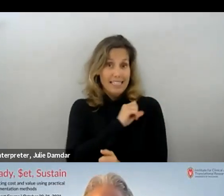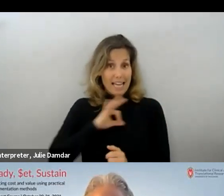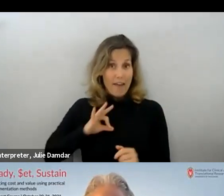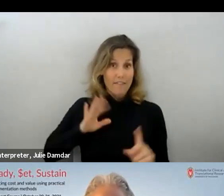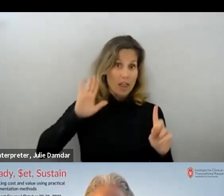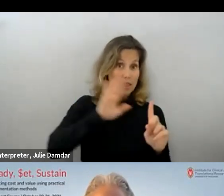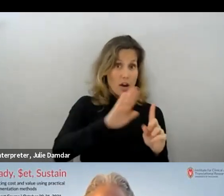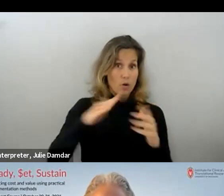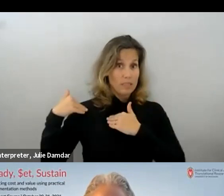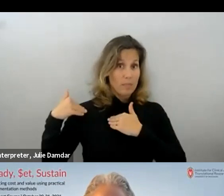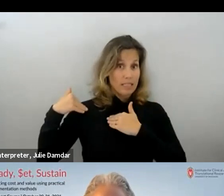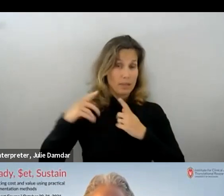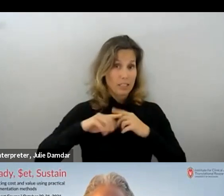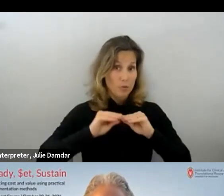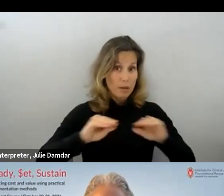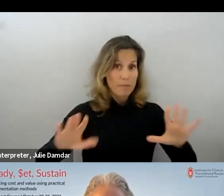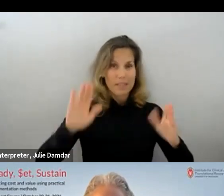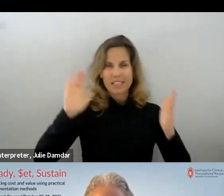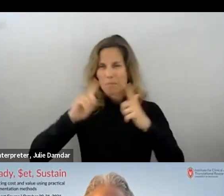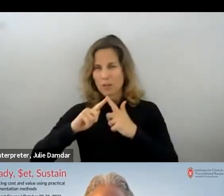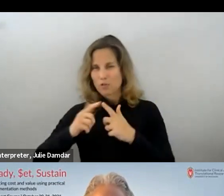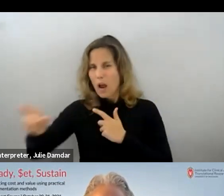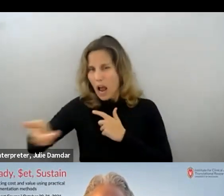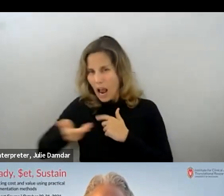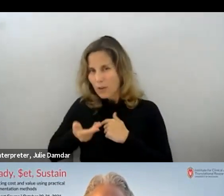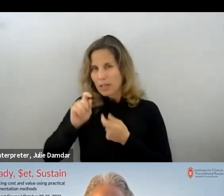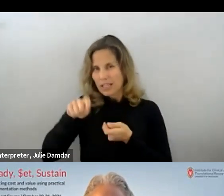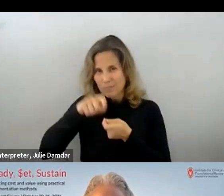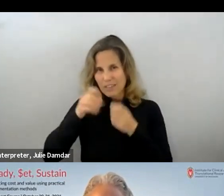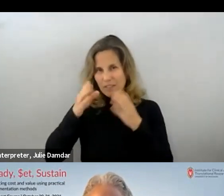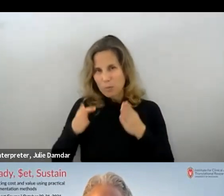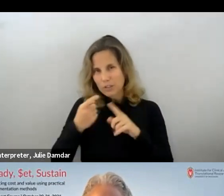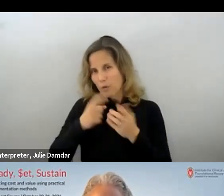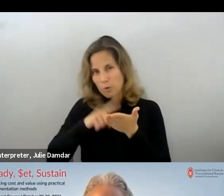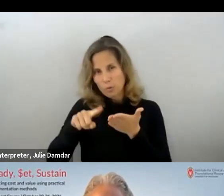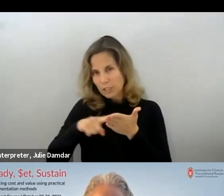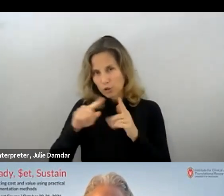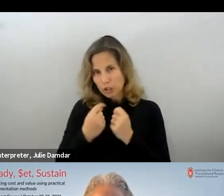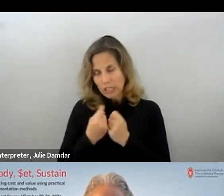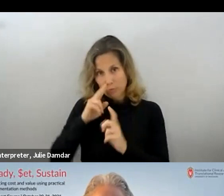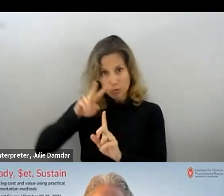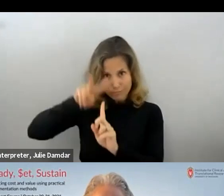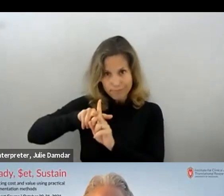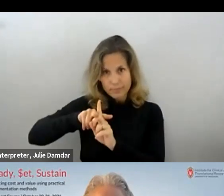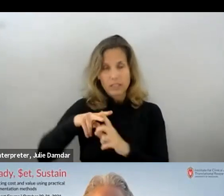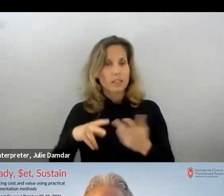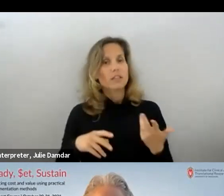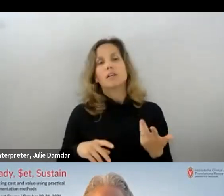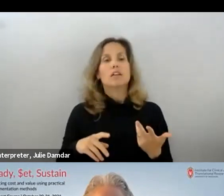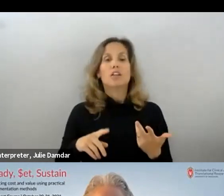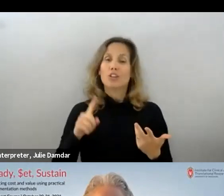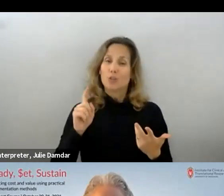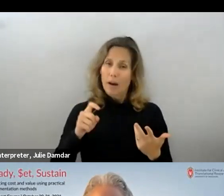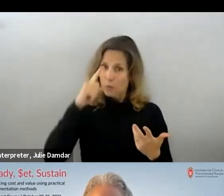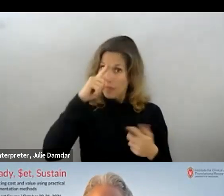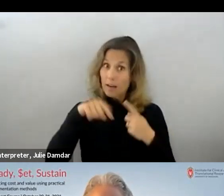implementation versus someone who's hired to do implementation from the research team. I think it does, you do need to account for that,